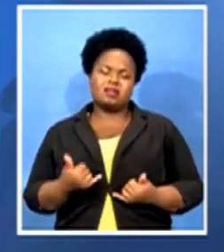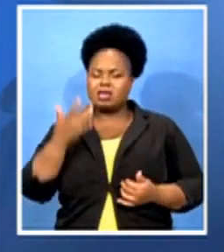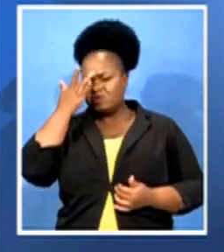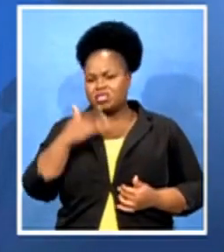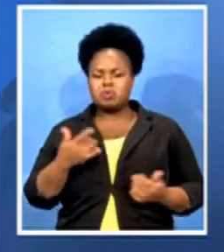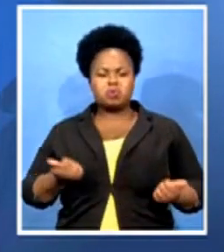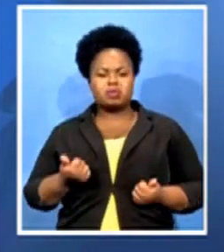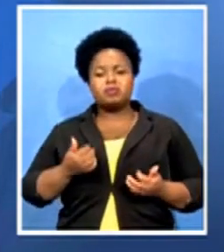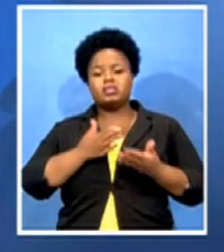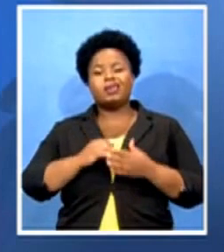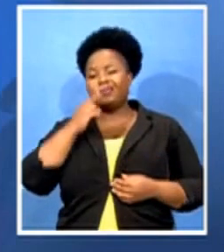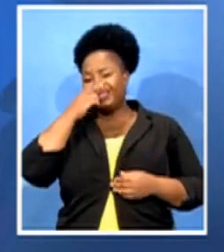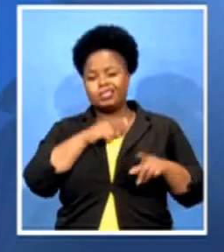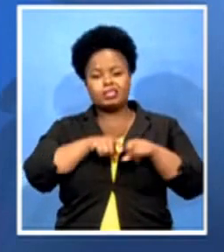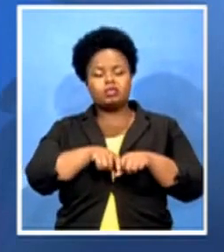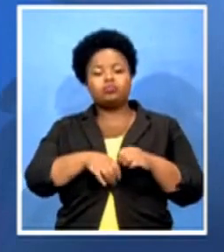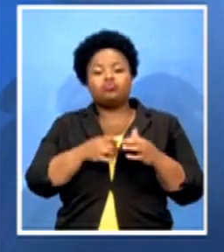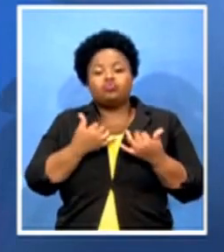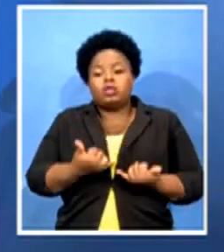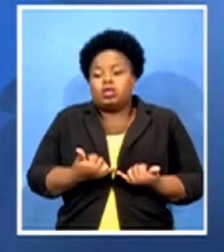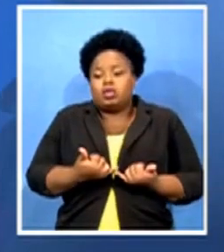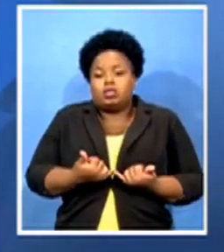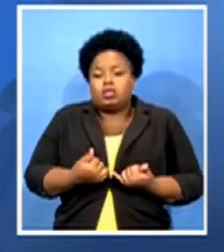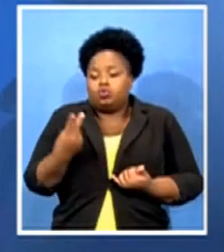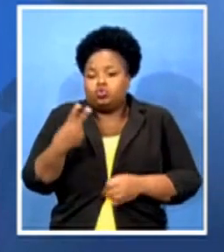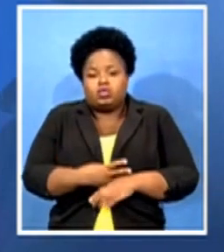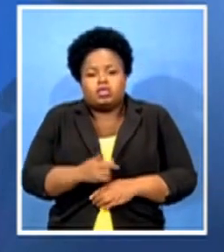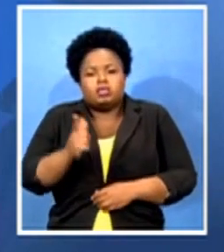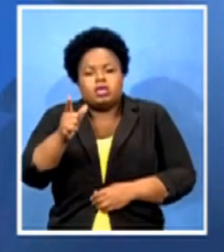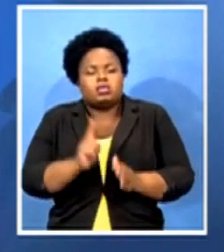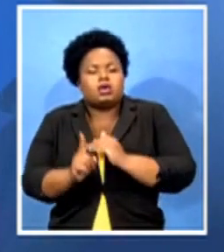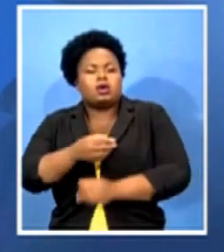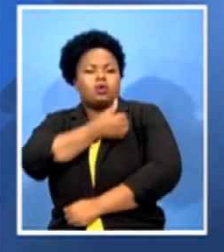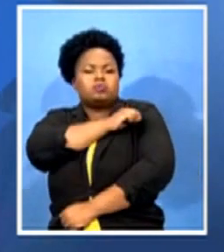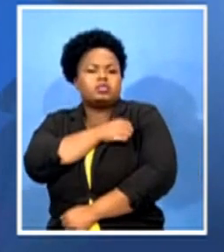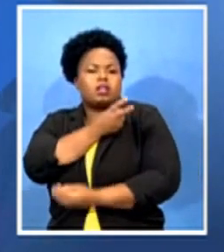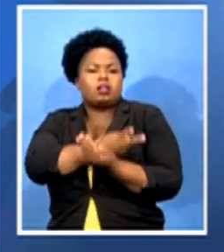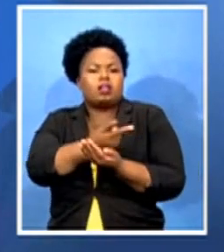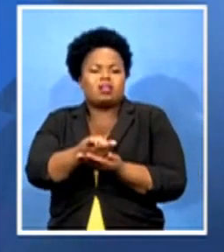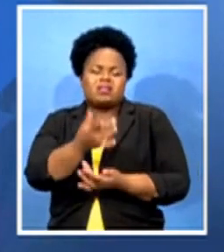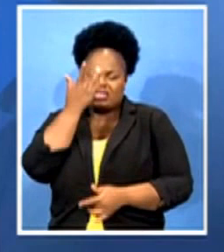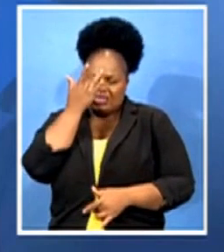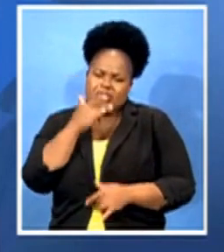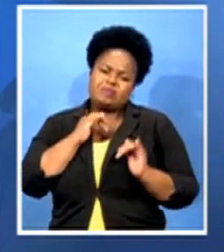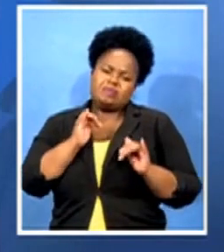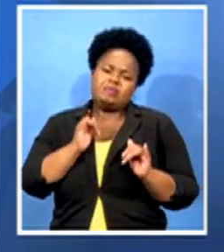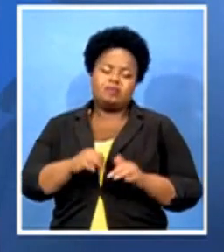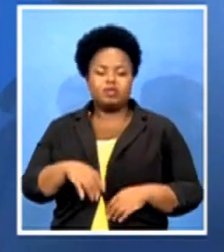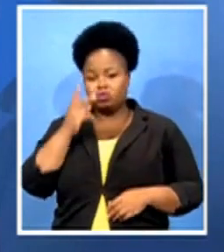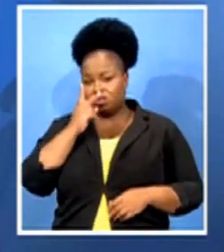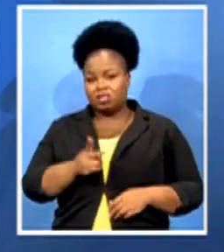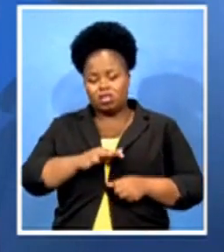after two days, they will be admitted in our hospital, very sick. So you can see that this variant, it's coming very